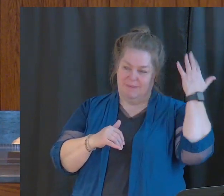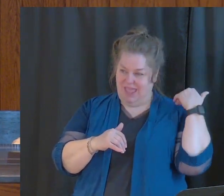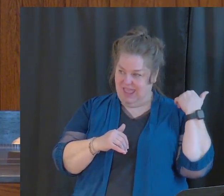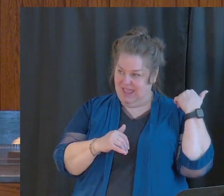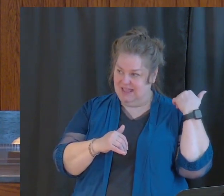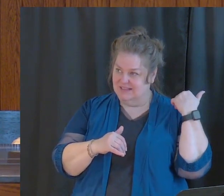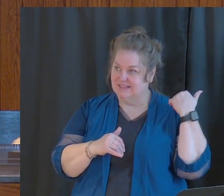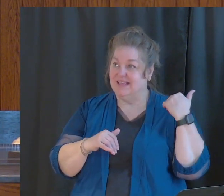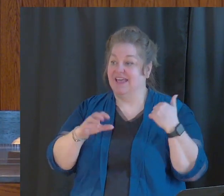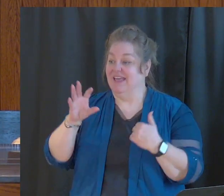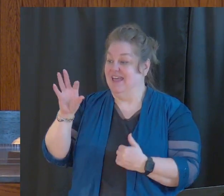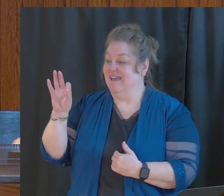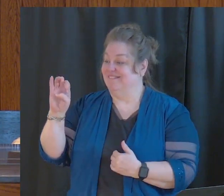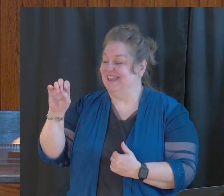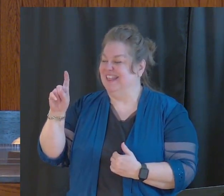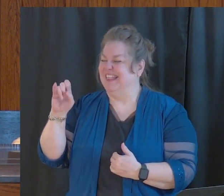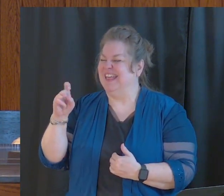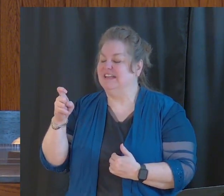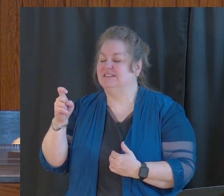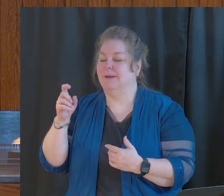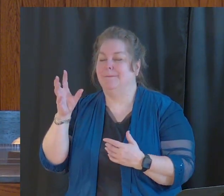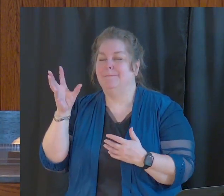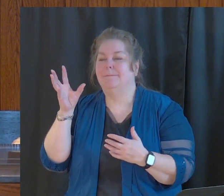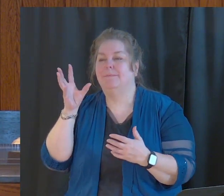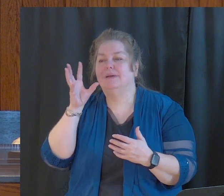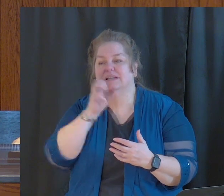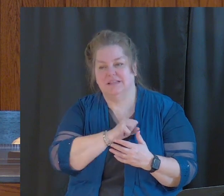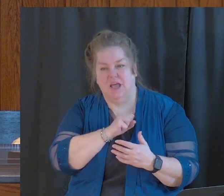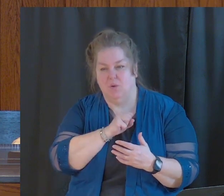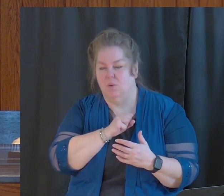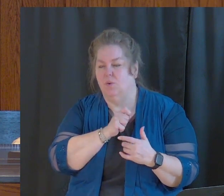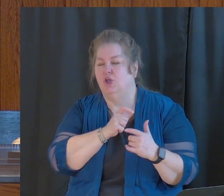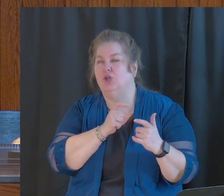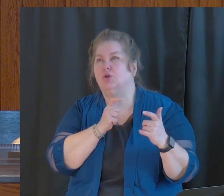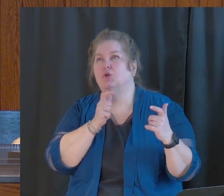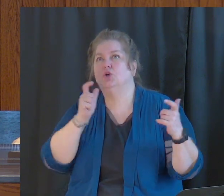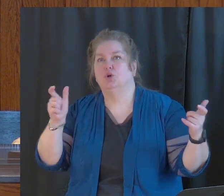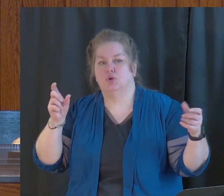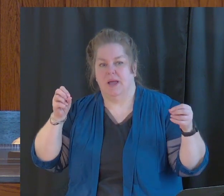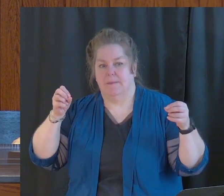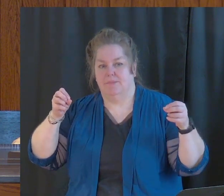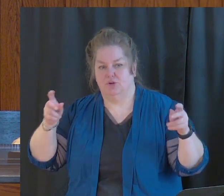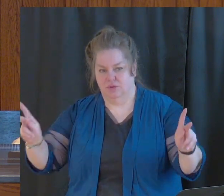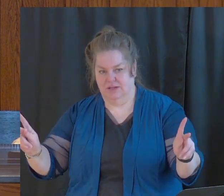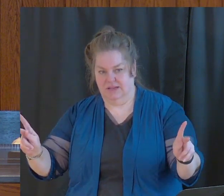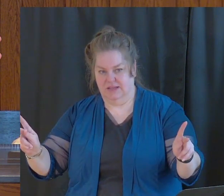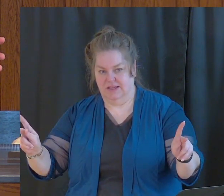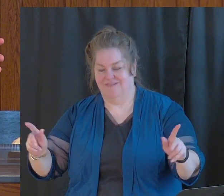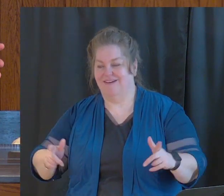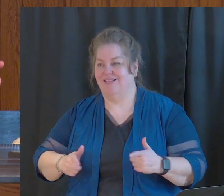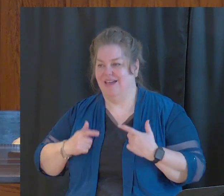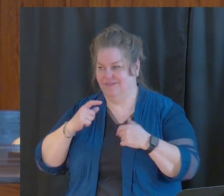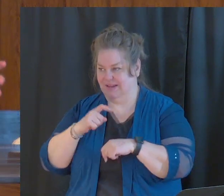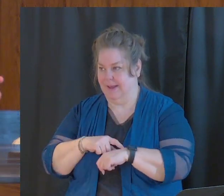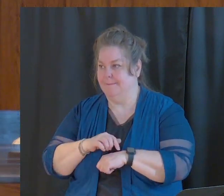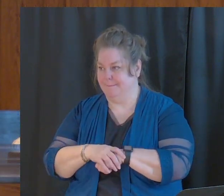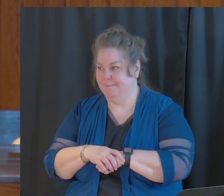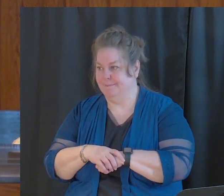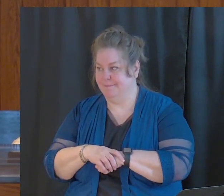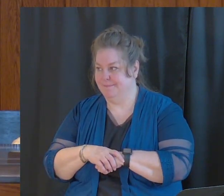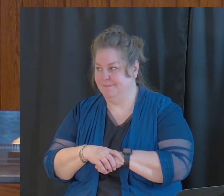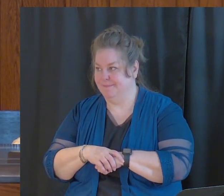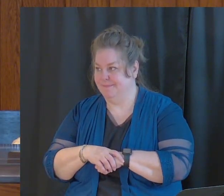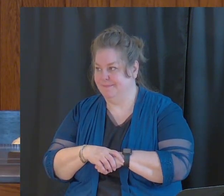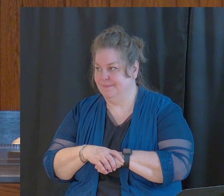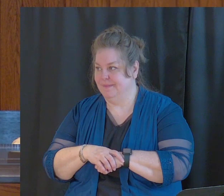Felix mixed out on an opportunity of a lifetime and I don't believe, I don't find it, someone might be able to correct me, I hope you